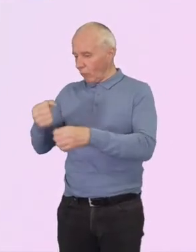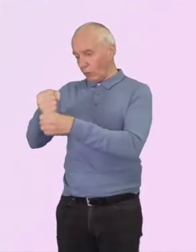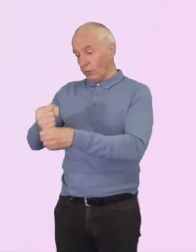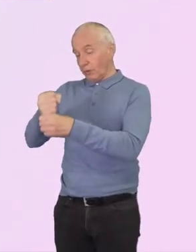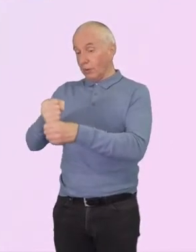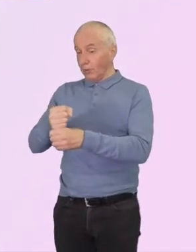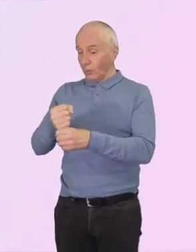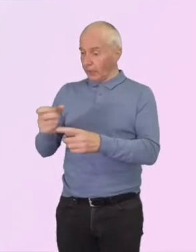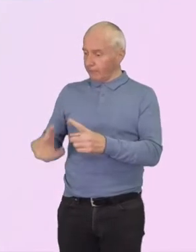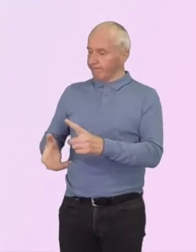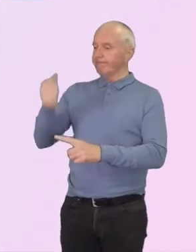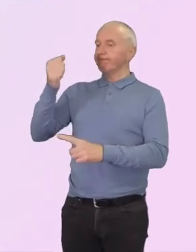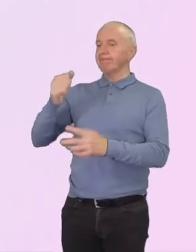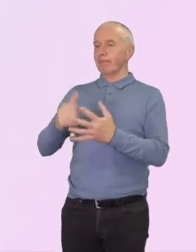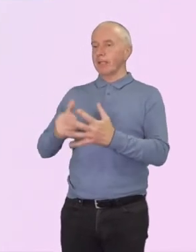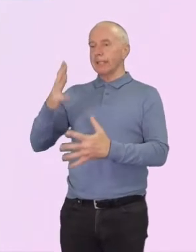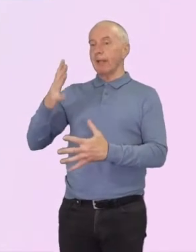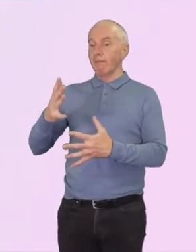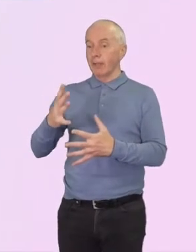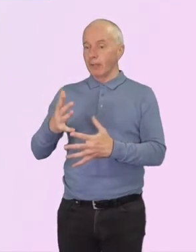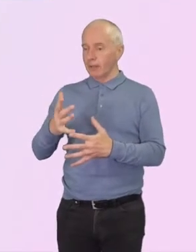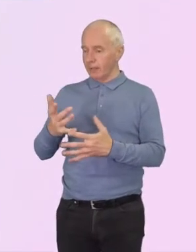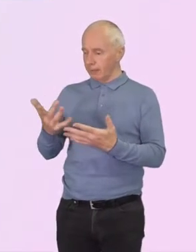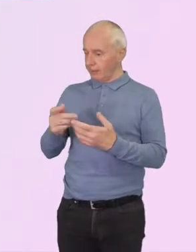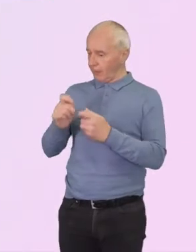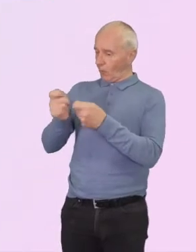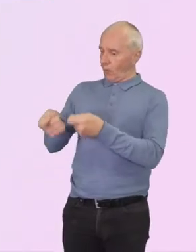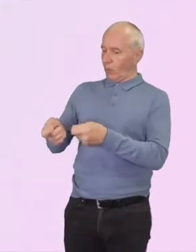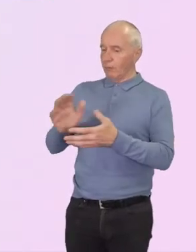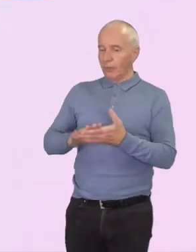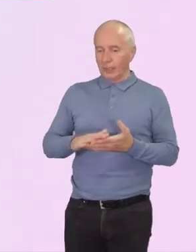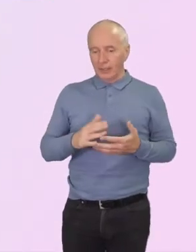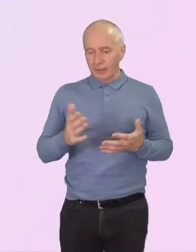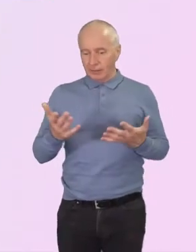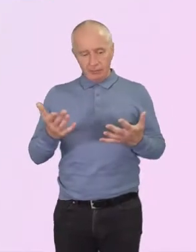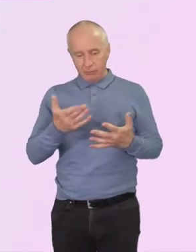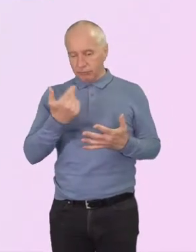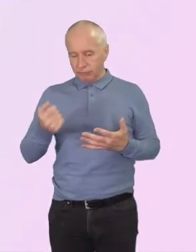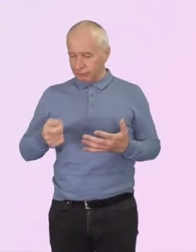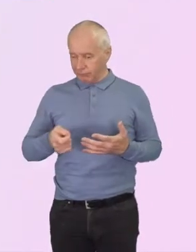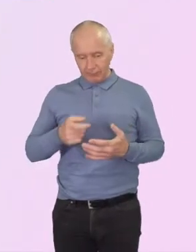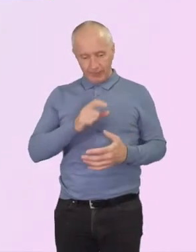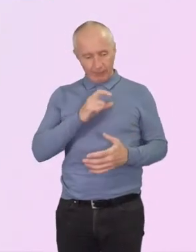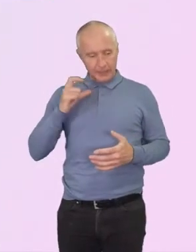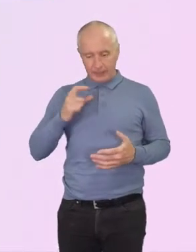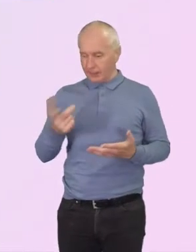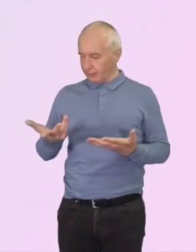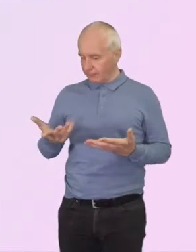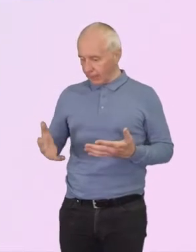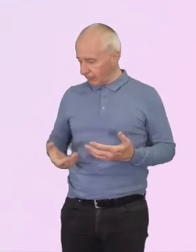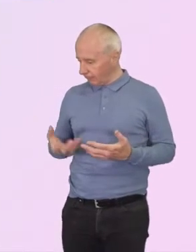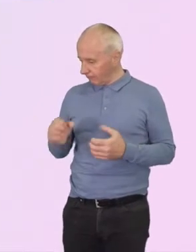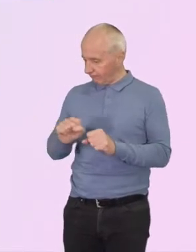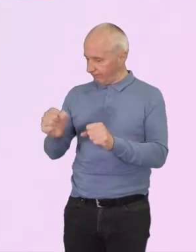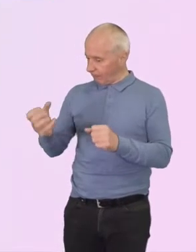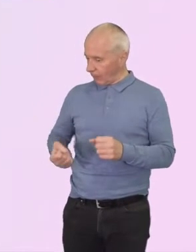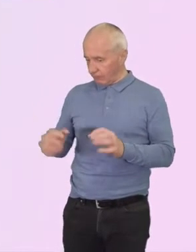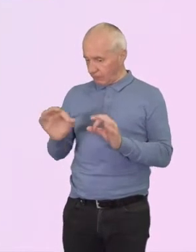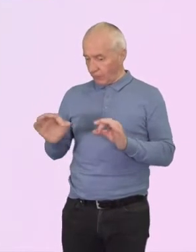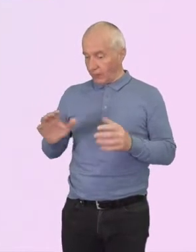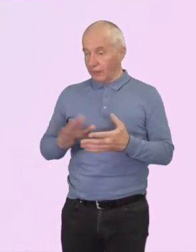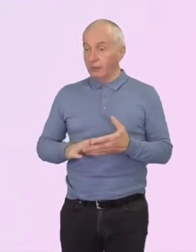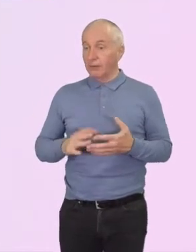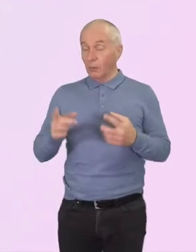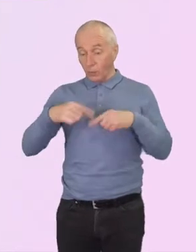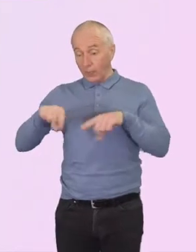during a time with no paid ministry so I would say if we can do it anyone can. Our chapel building is